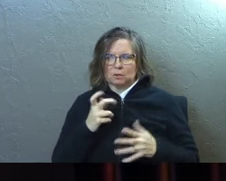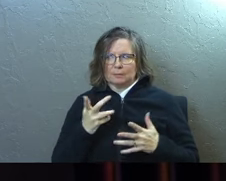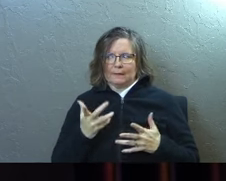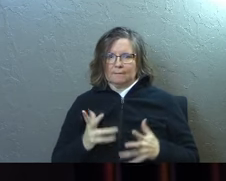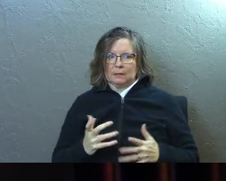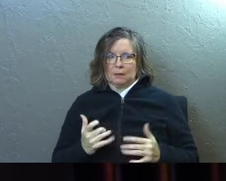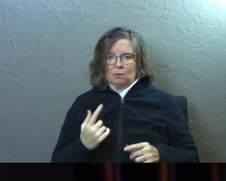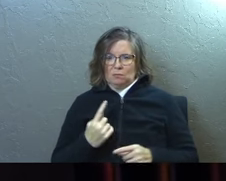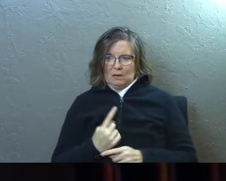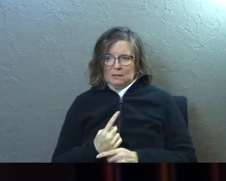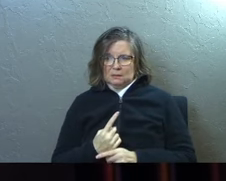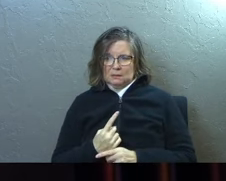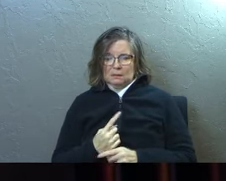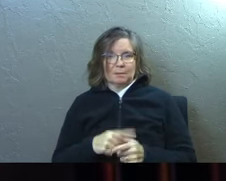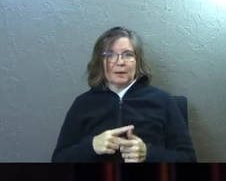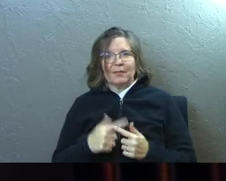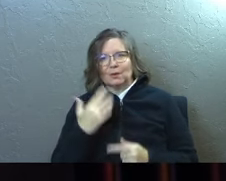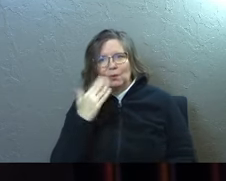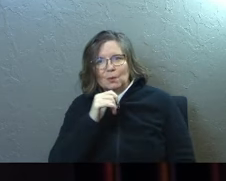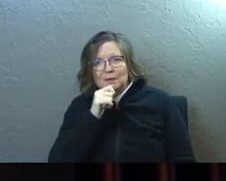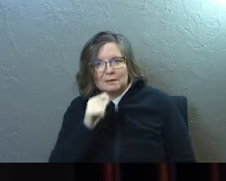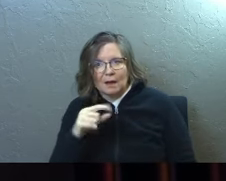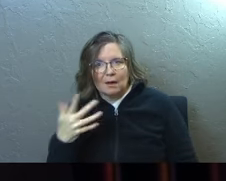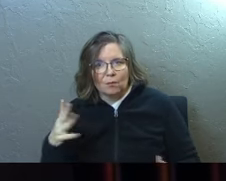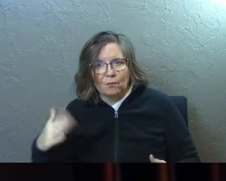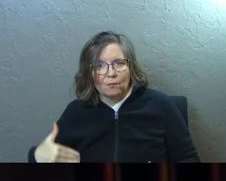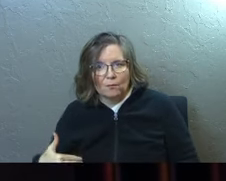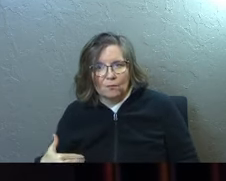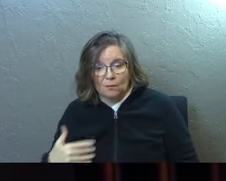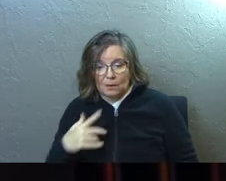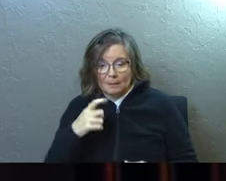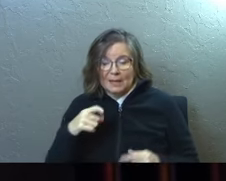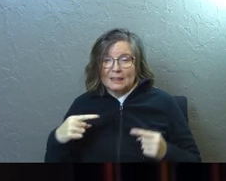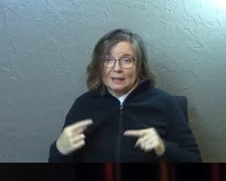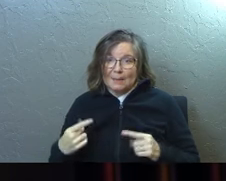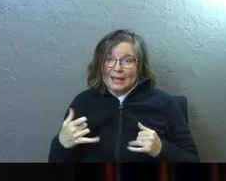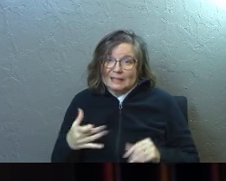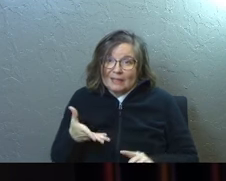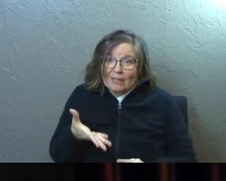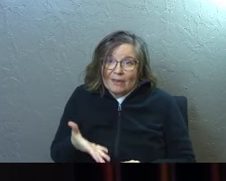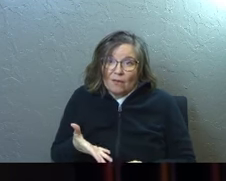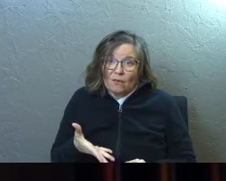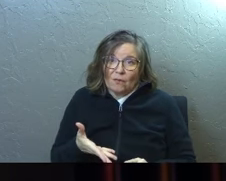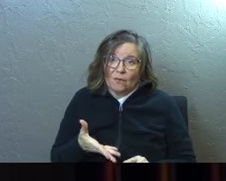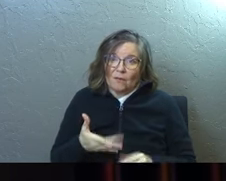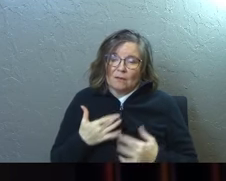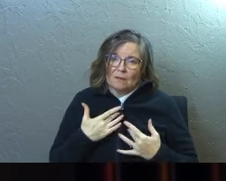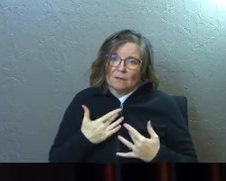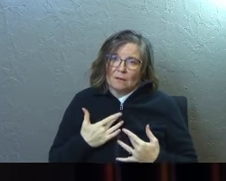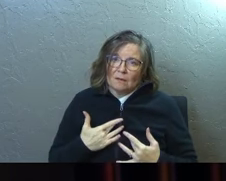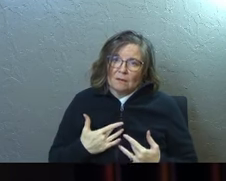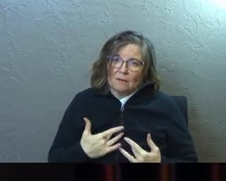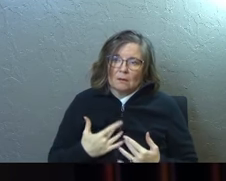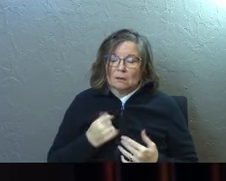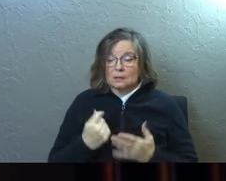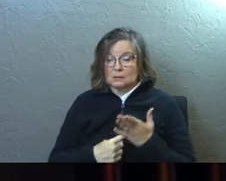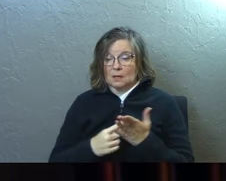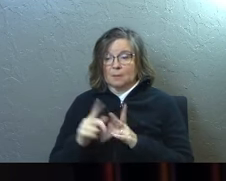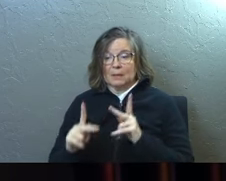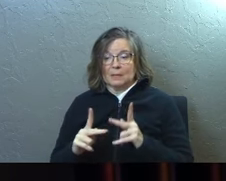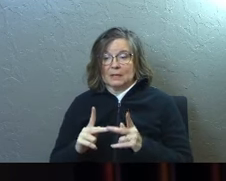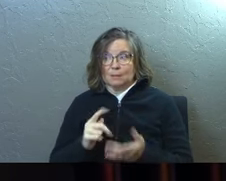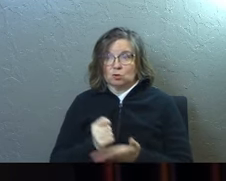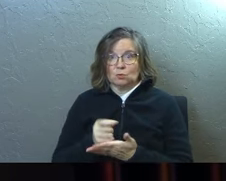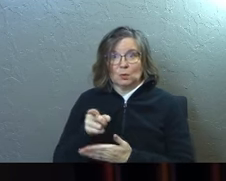over now. Right. And then, you know, it's not over because the pain is still there. And sometimes